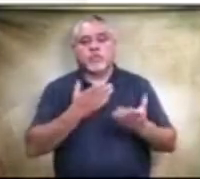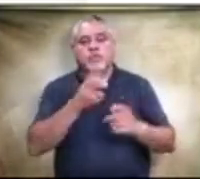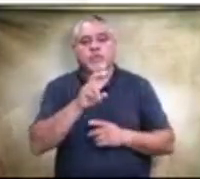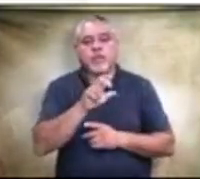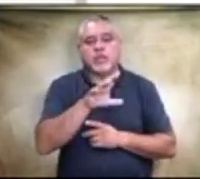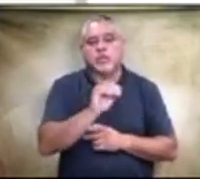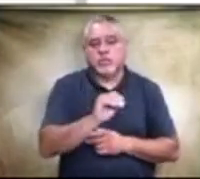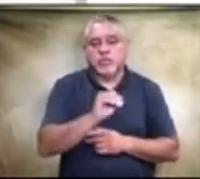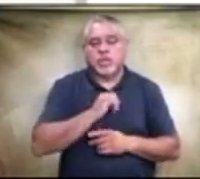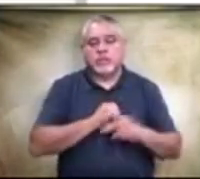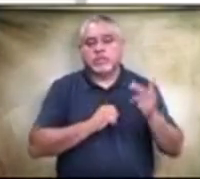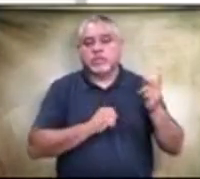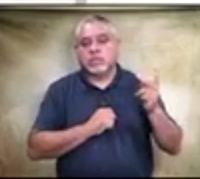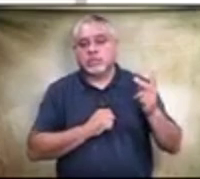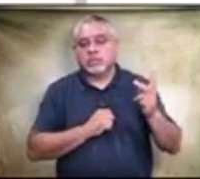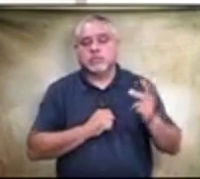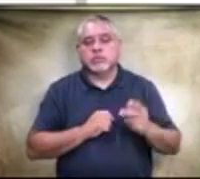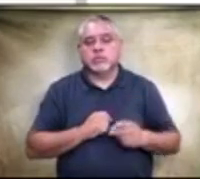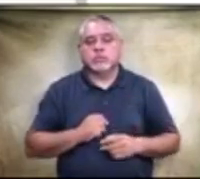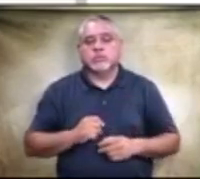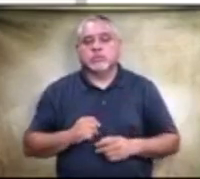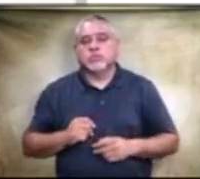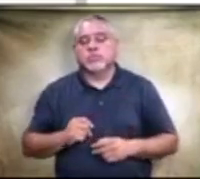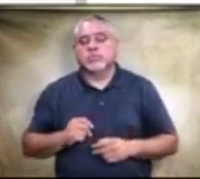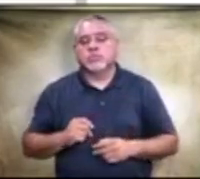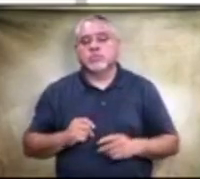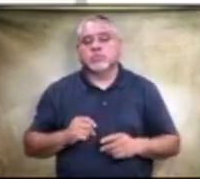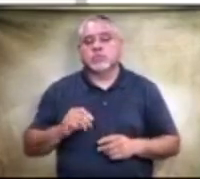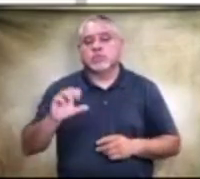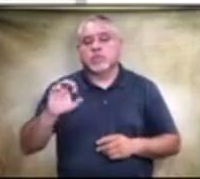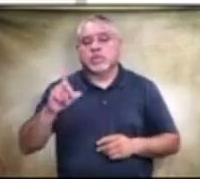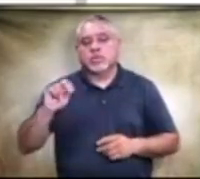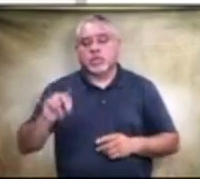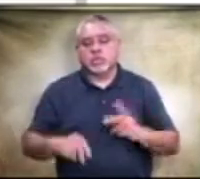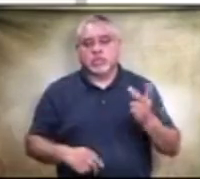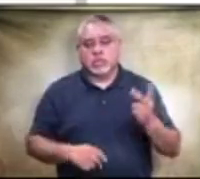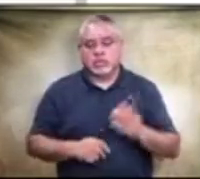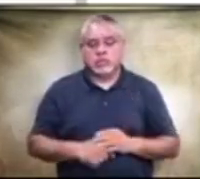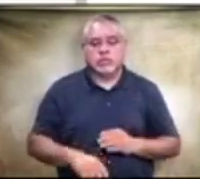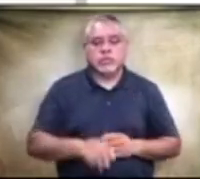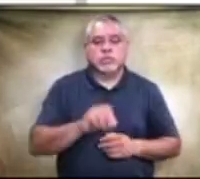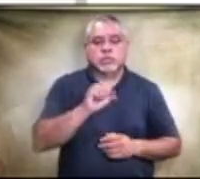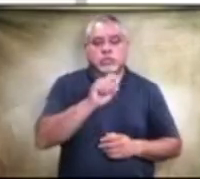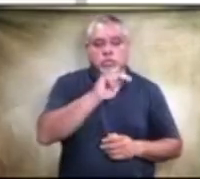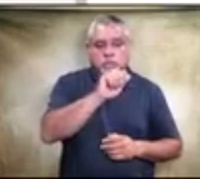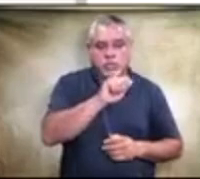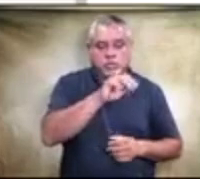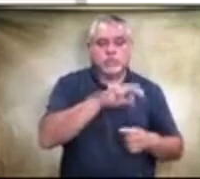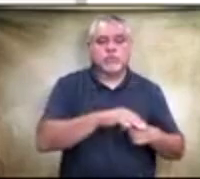a second? I'll second. I have a second for Ms. Celadon. Ms. Serna? Yes.